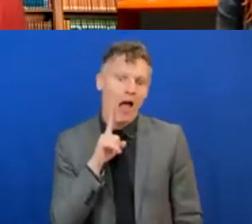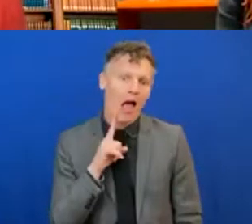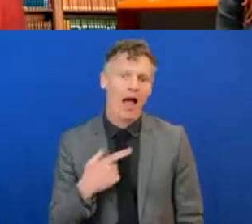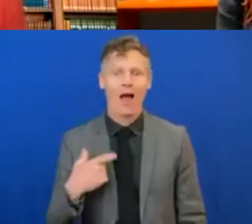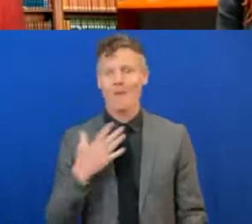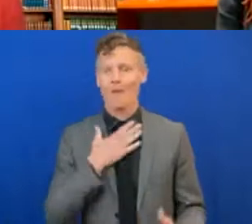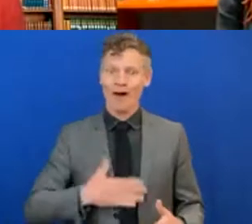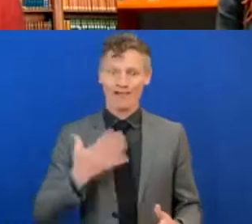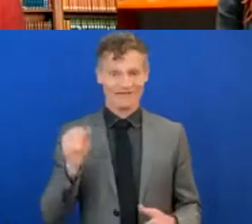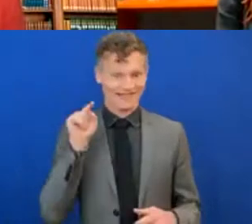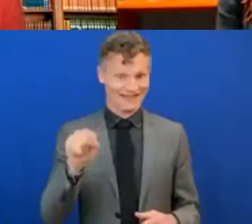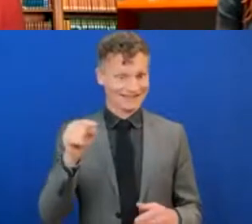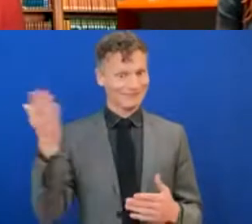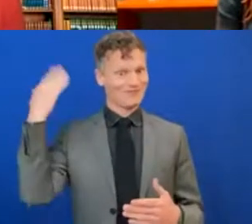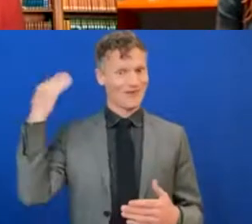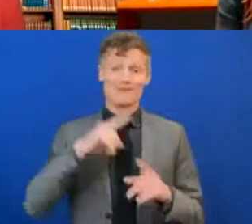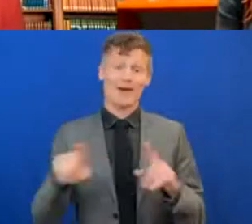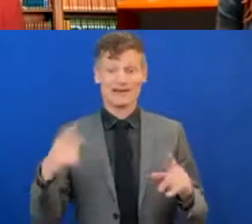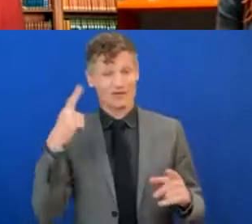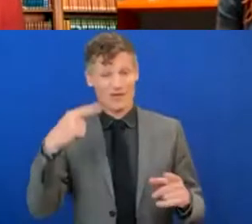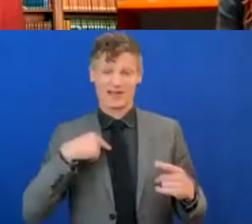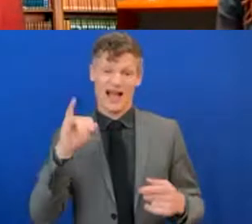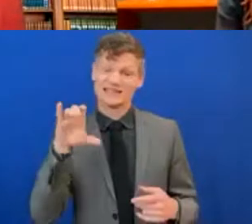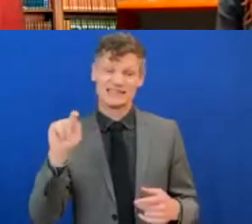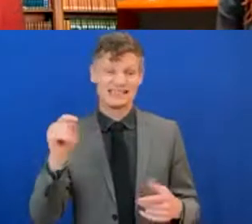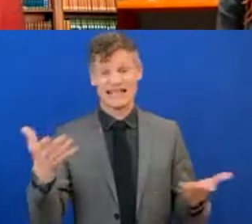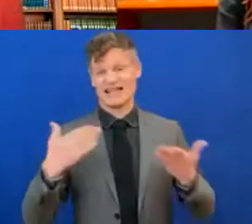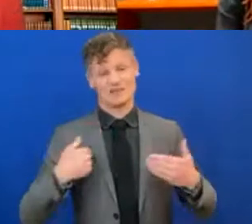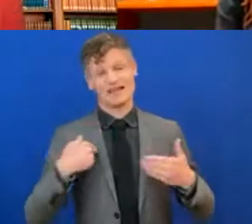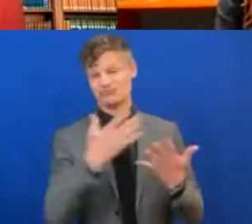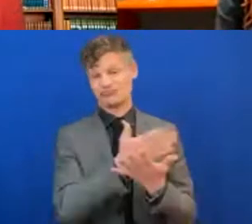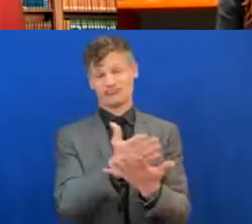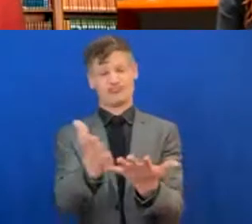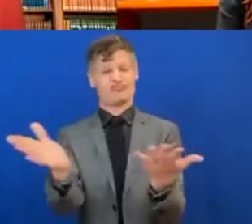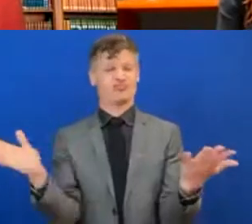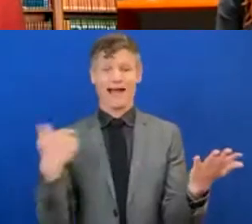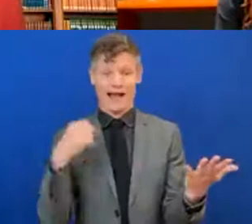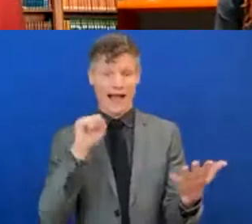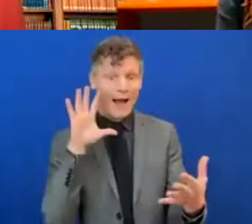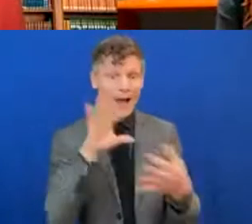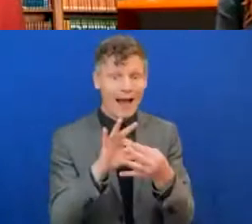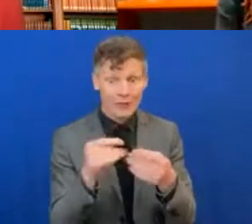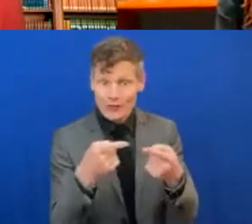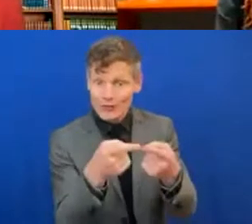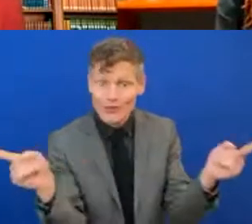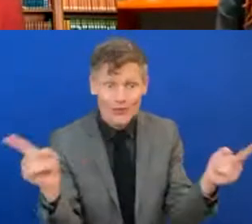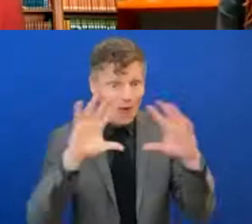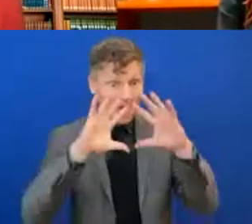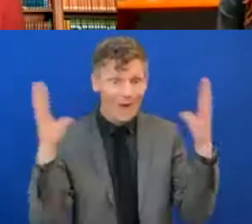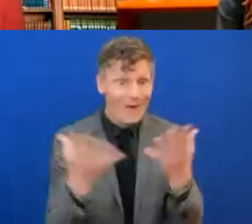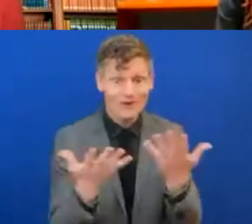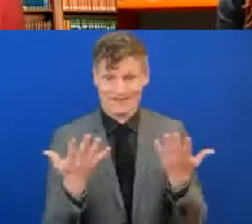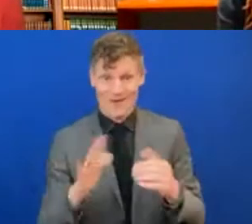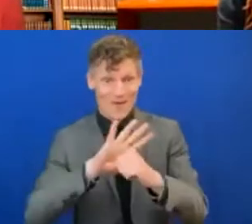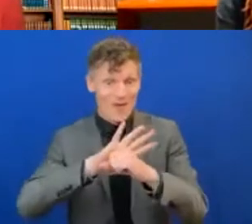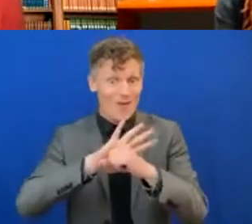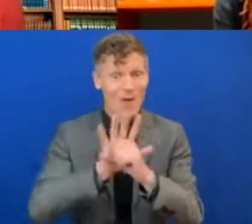has opened up endless opportunities. I can connect to the likes of you all around the world. Now, with, obviously, COVID-19, I